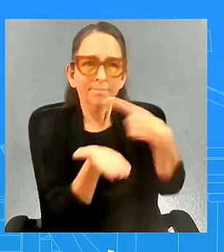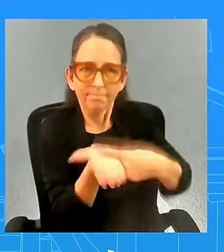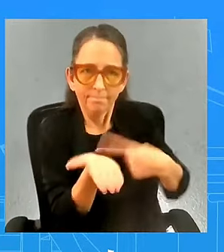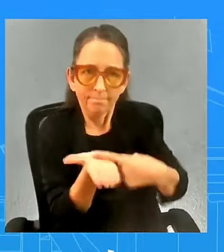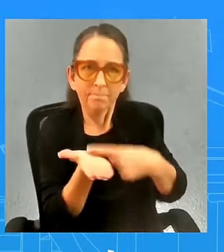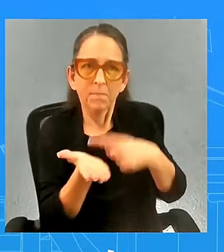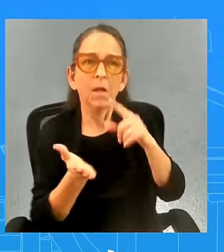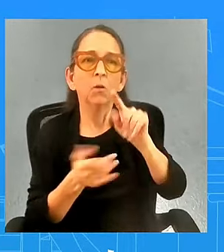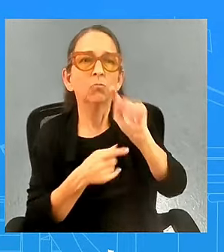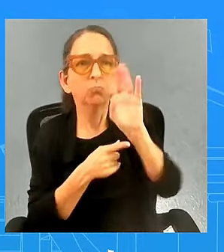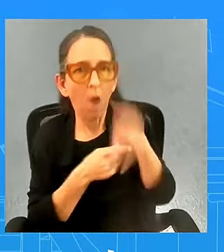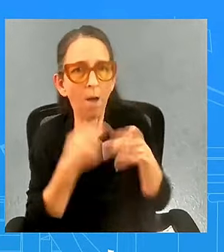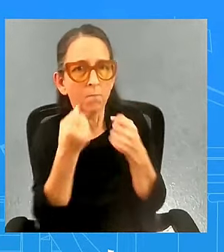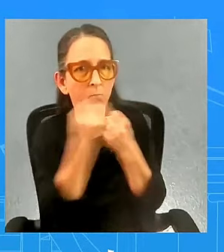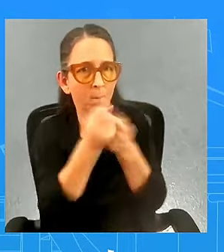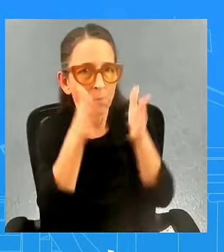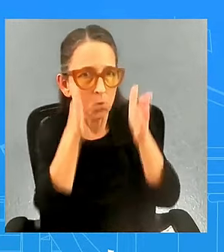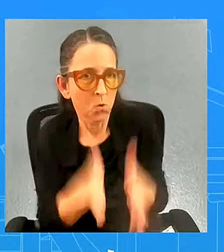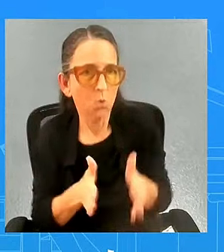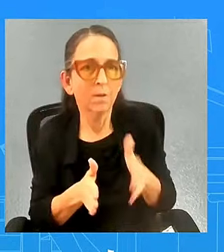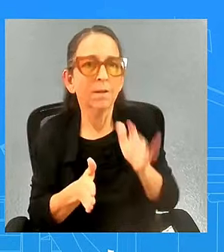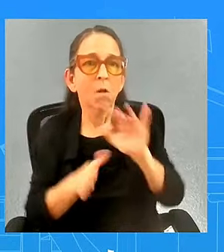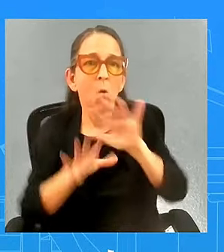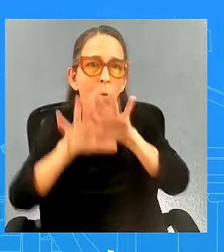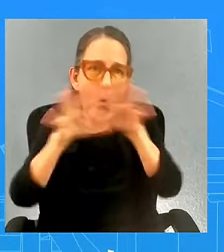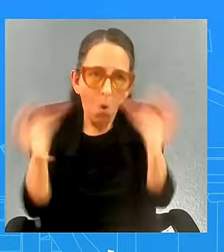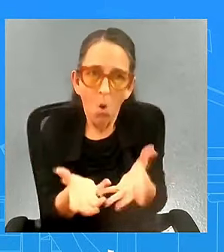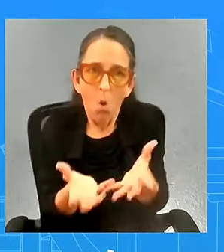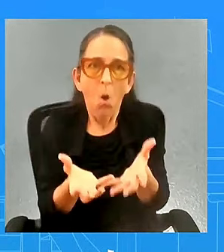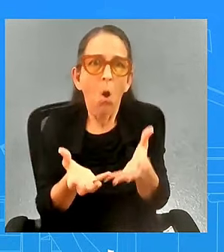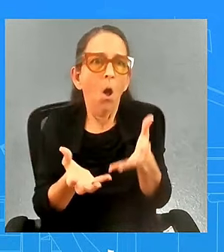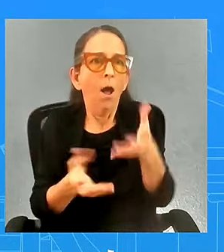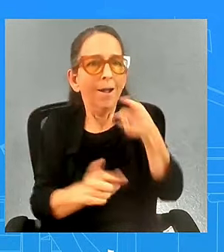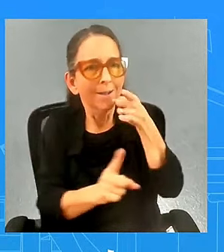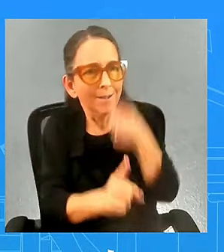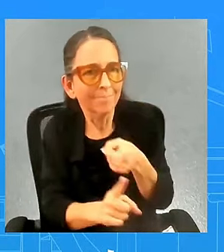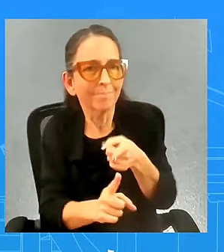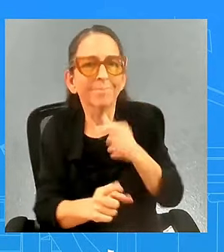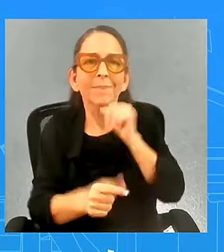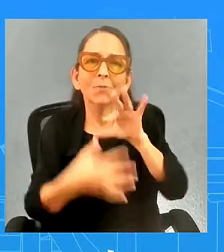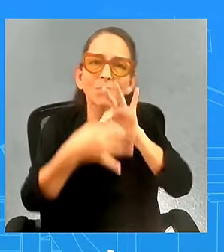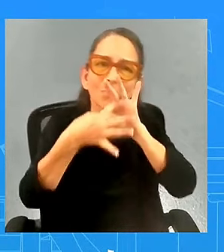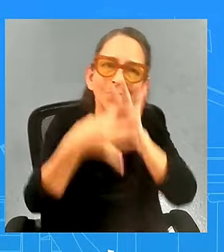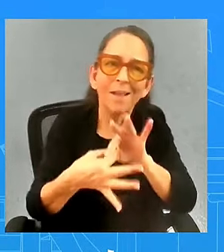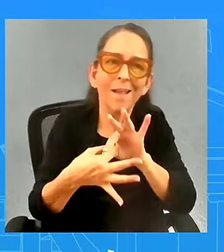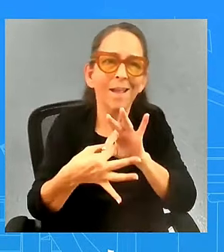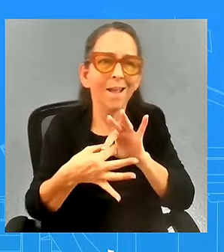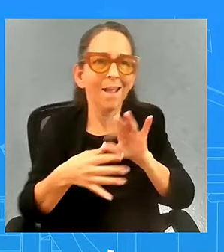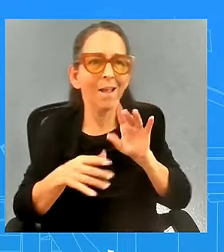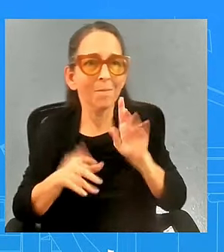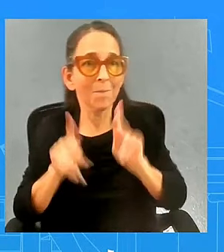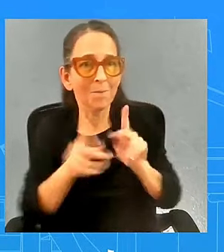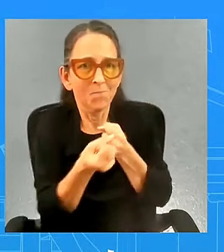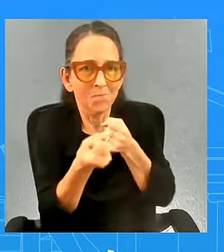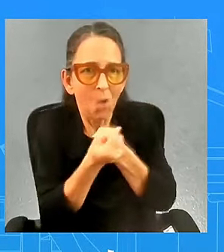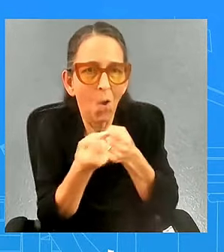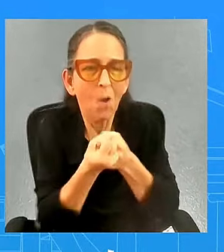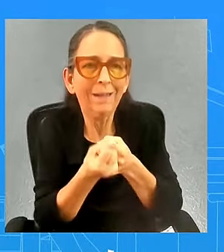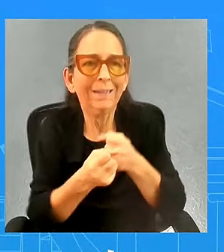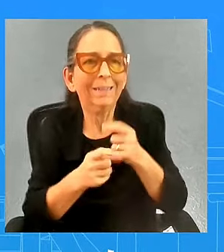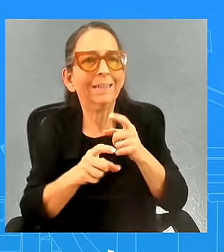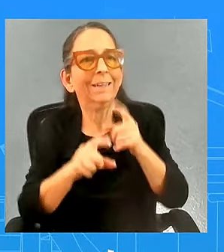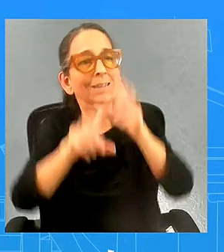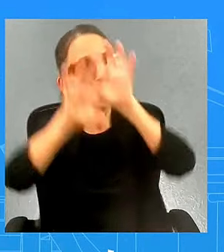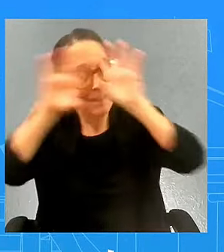as a whole he was not speaking about uh people who support a different candidate that is not what he was doing